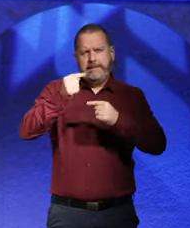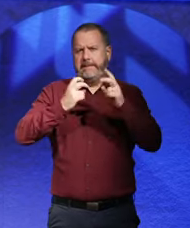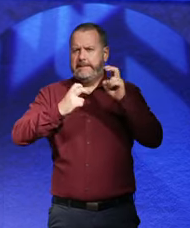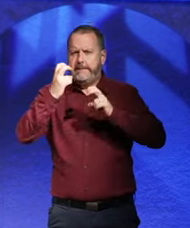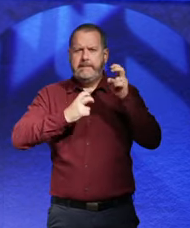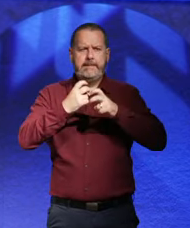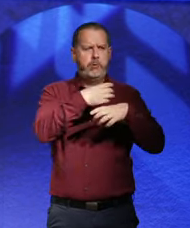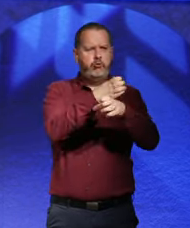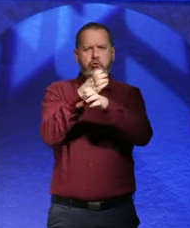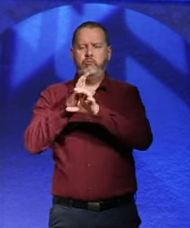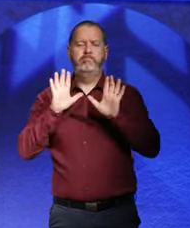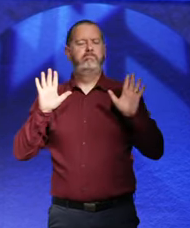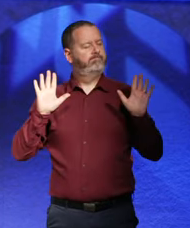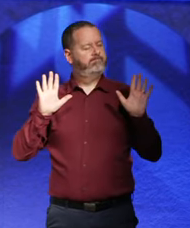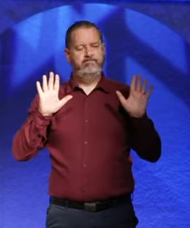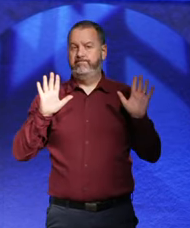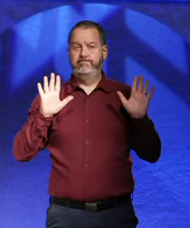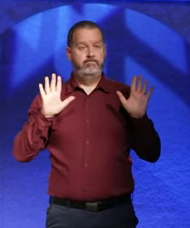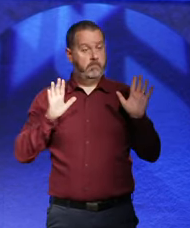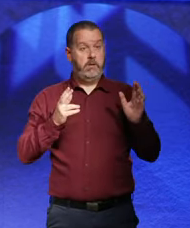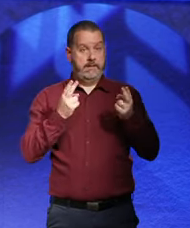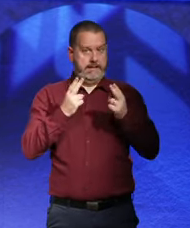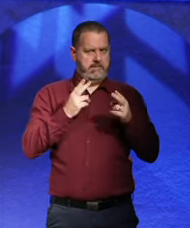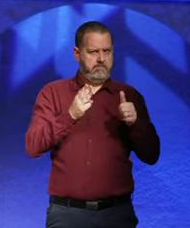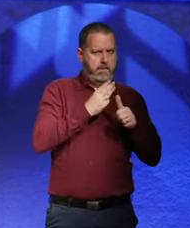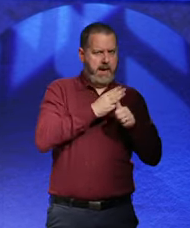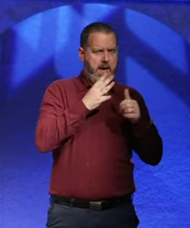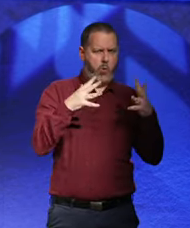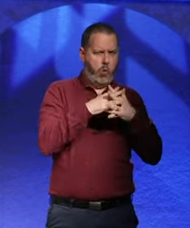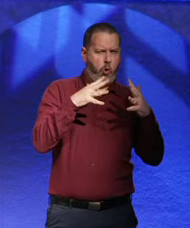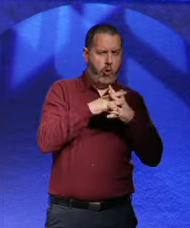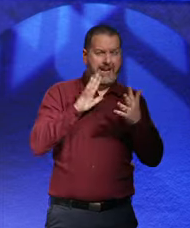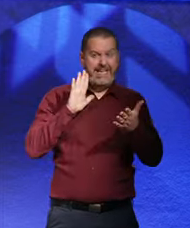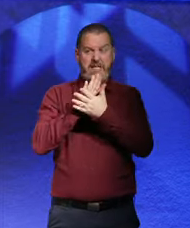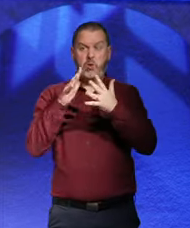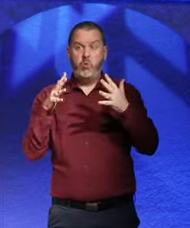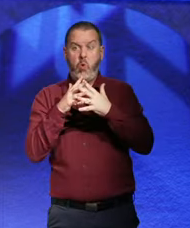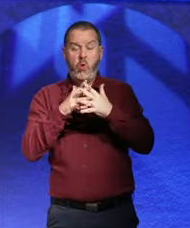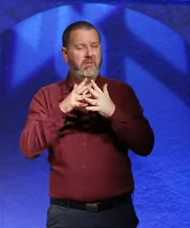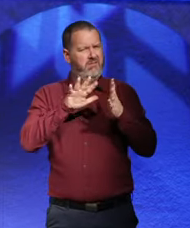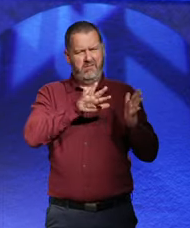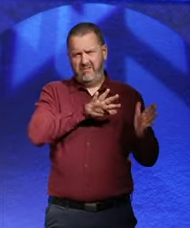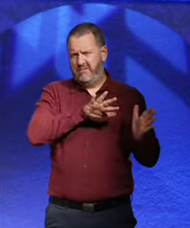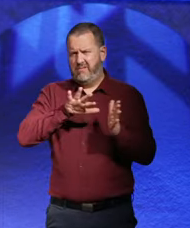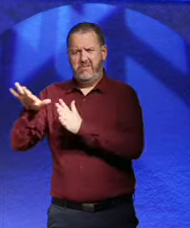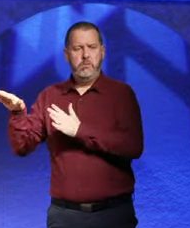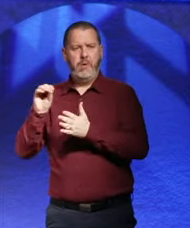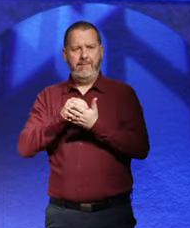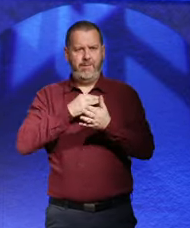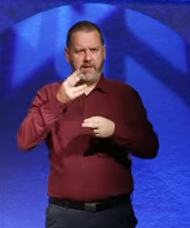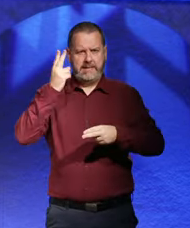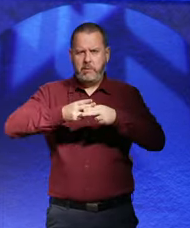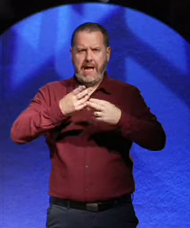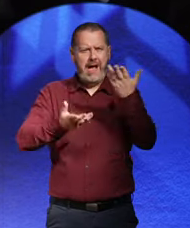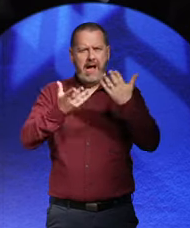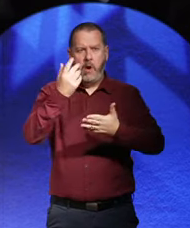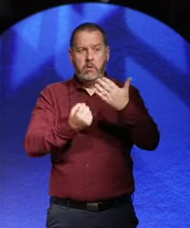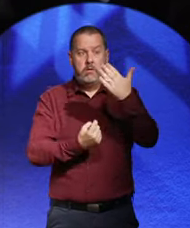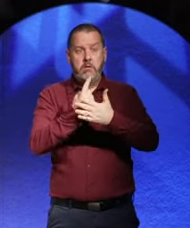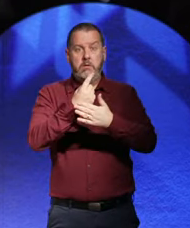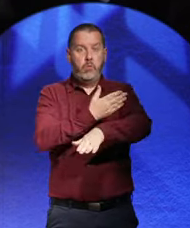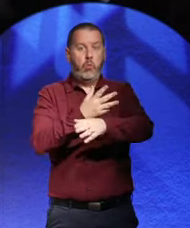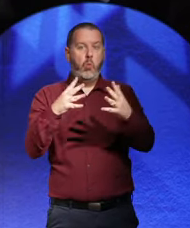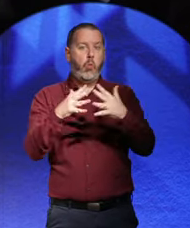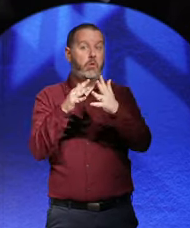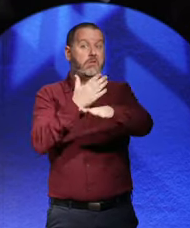War will not be avoided by preparing a war against war, but only by removing its causes. The more we succeed